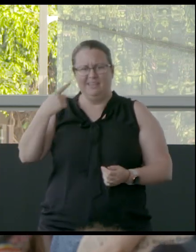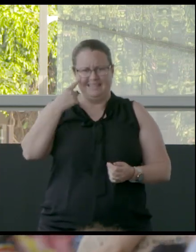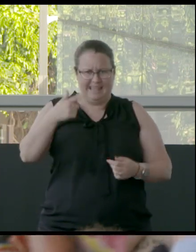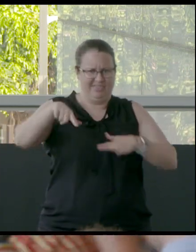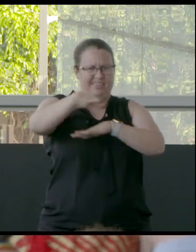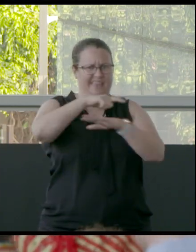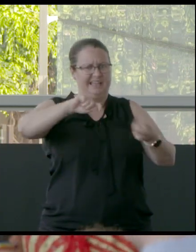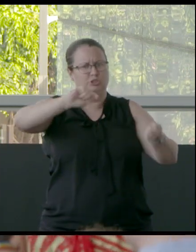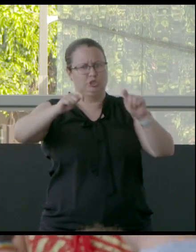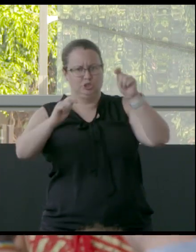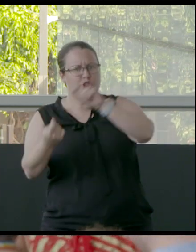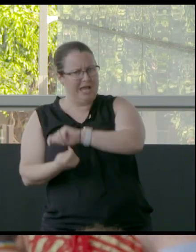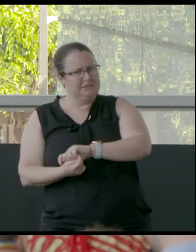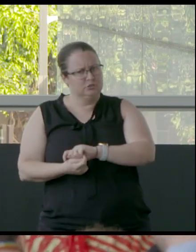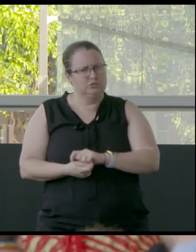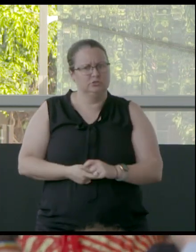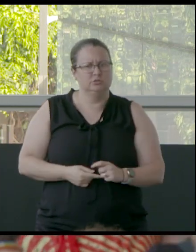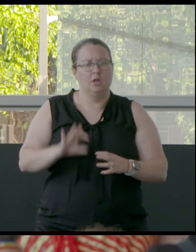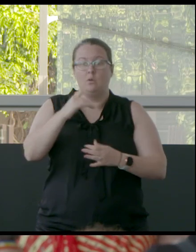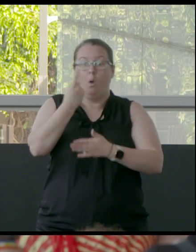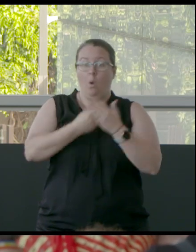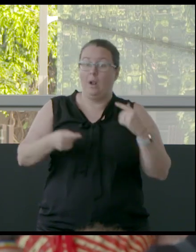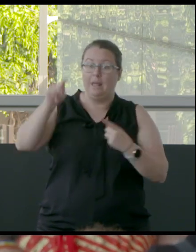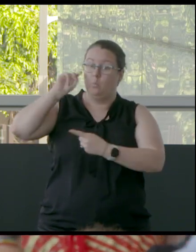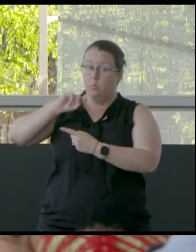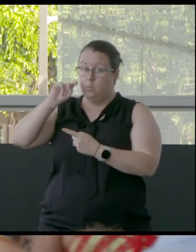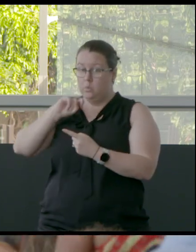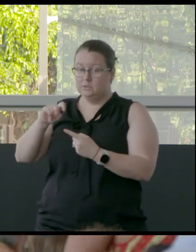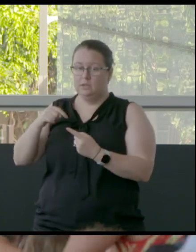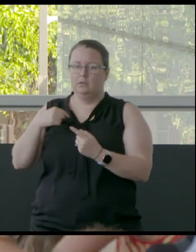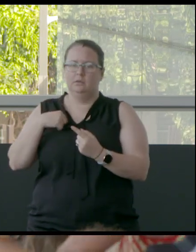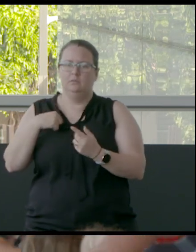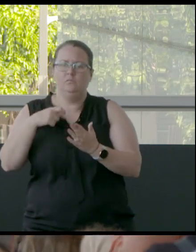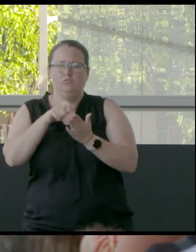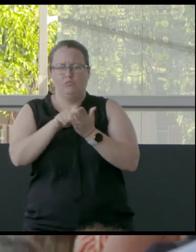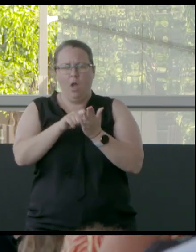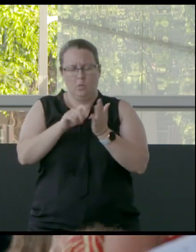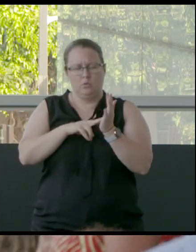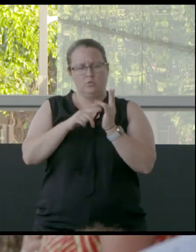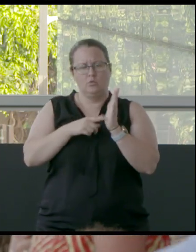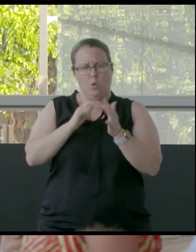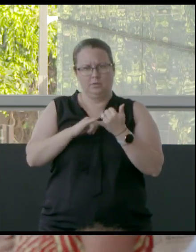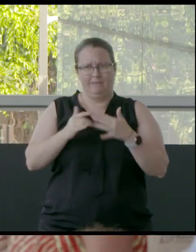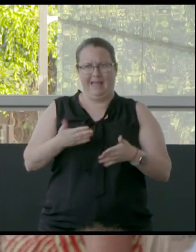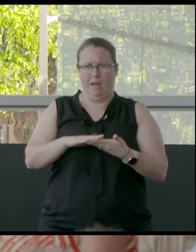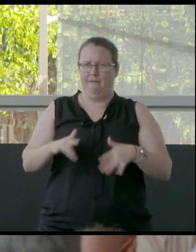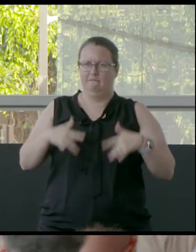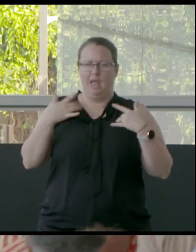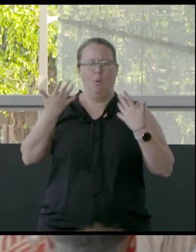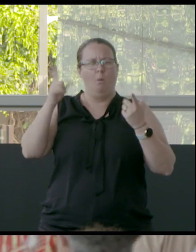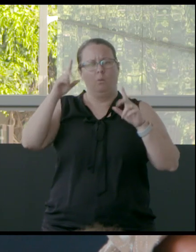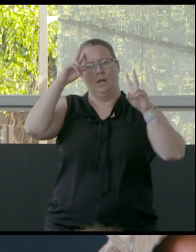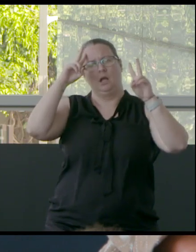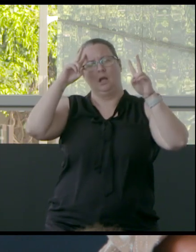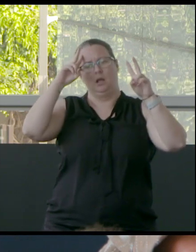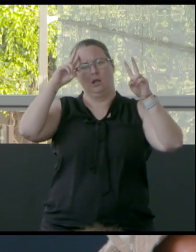land, but not just, like, water. I did write some notes about how I felt about how we classify land,